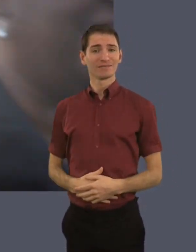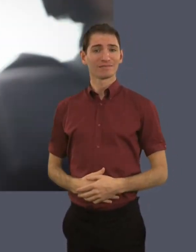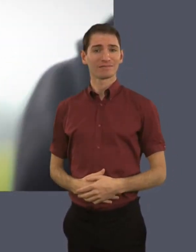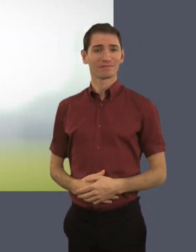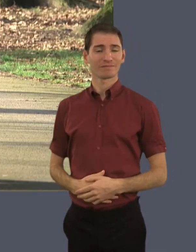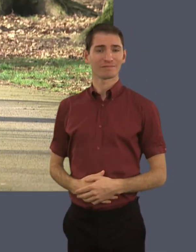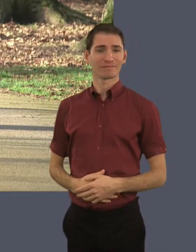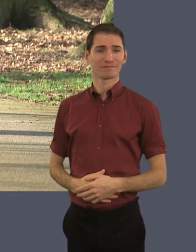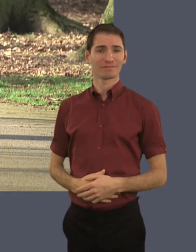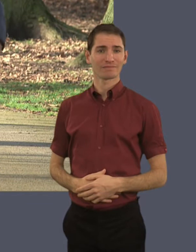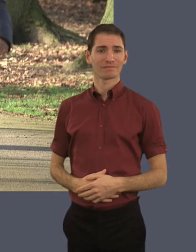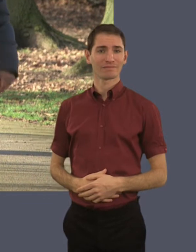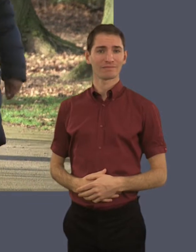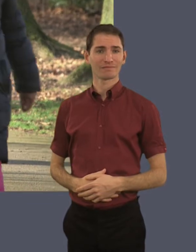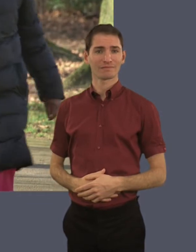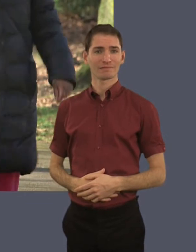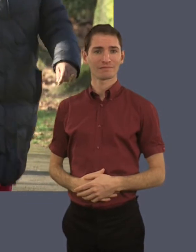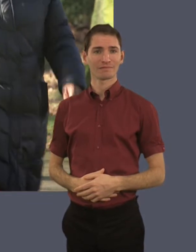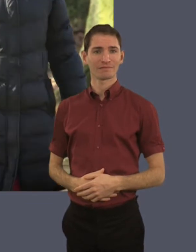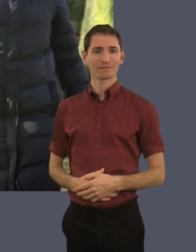an hour and a half of exercise.